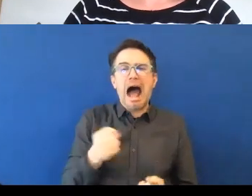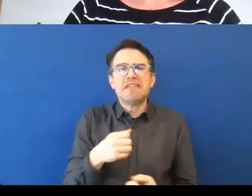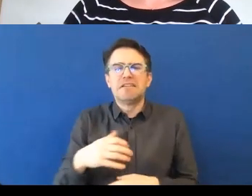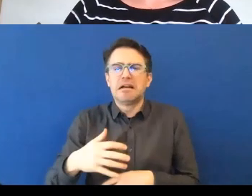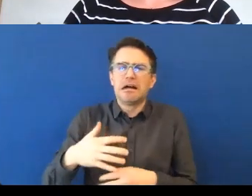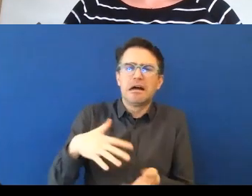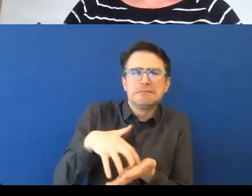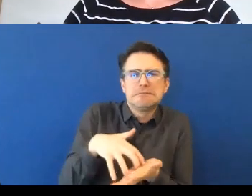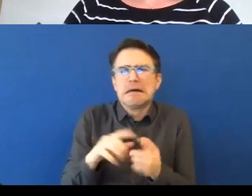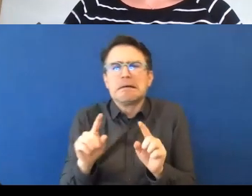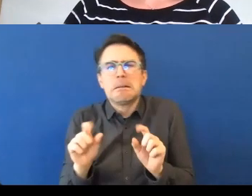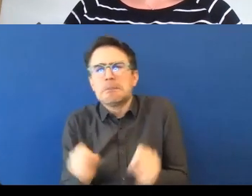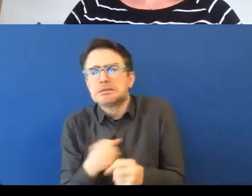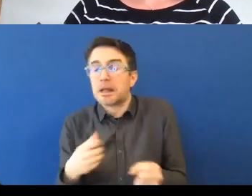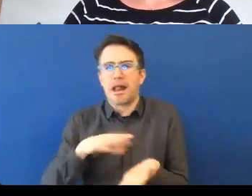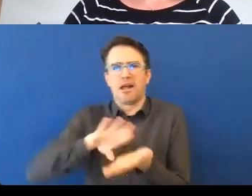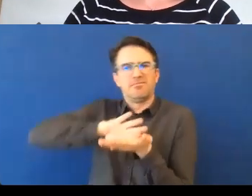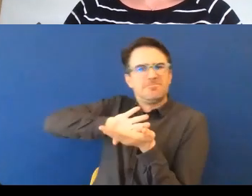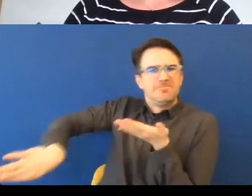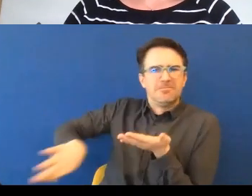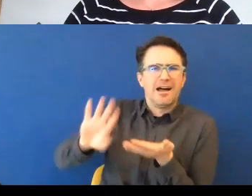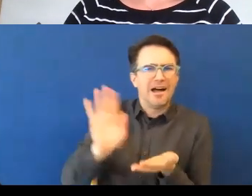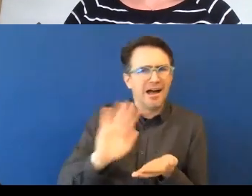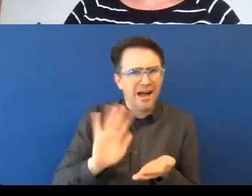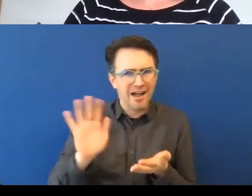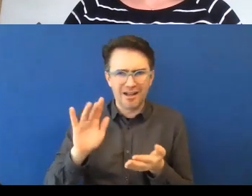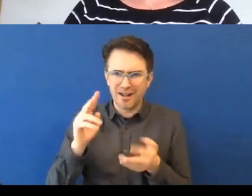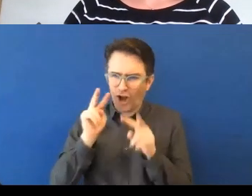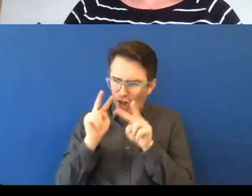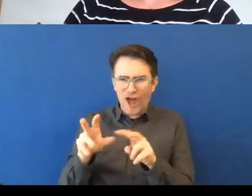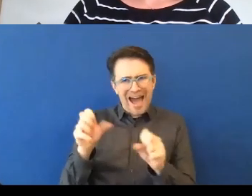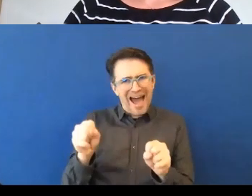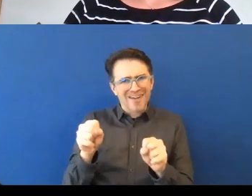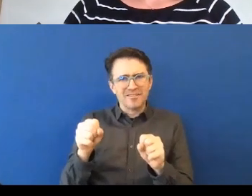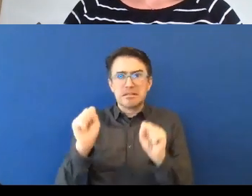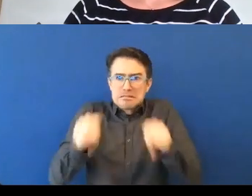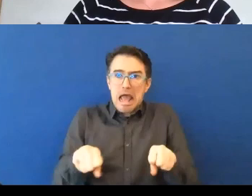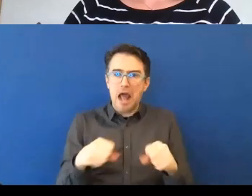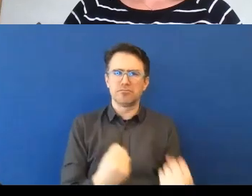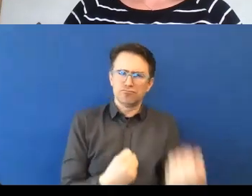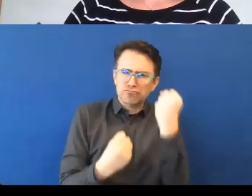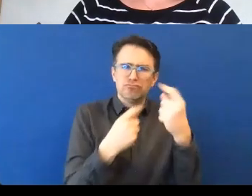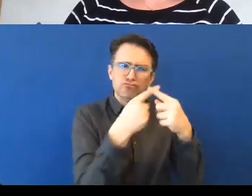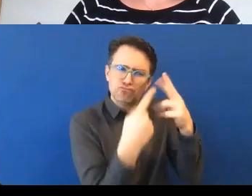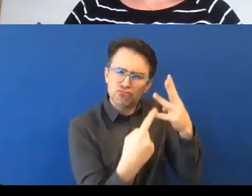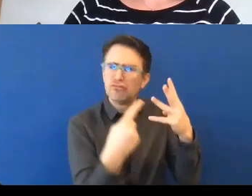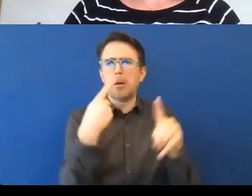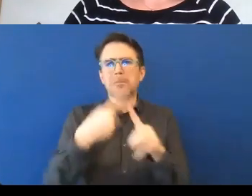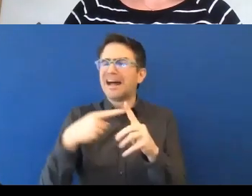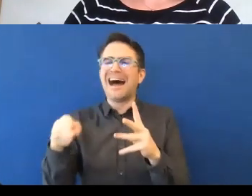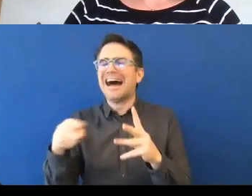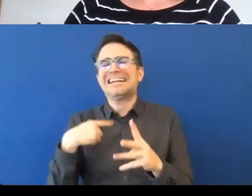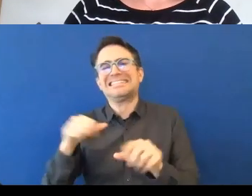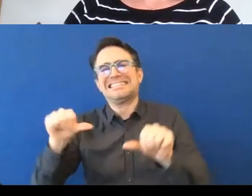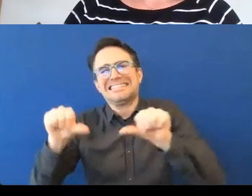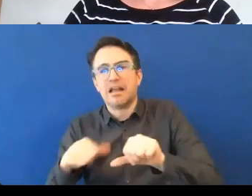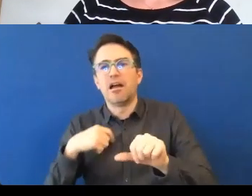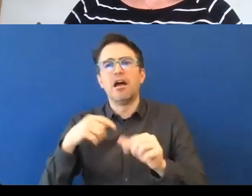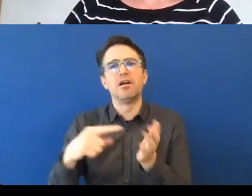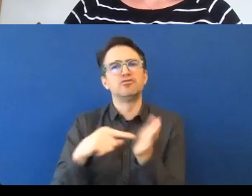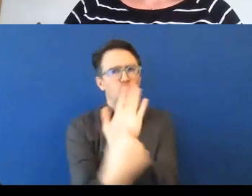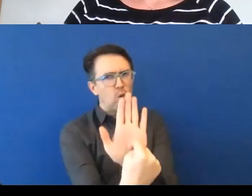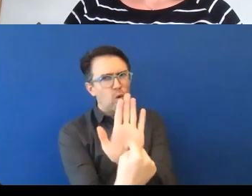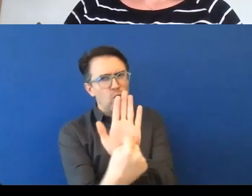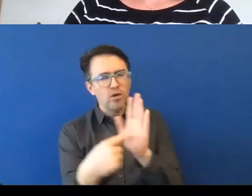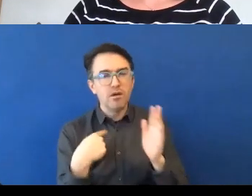span many countries, cultures differ, again, between countries. So you really need the really top-level leadership from